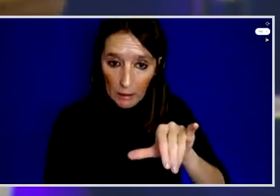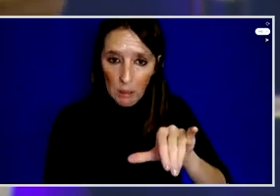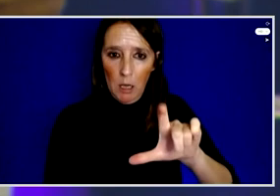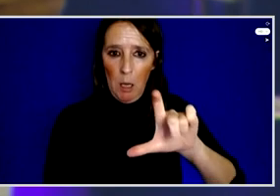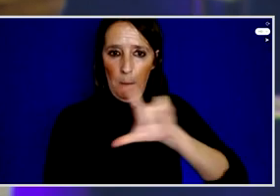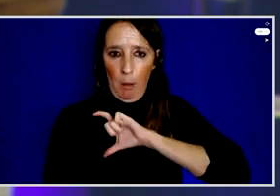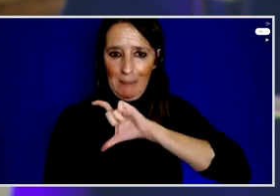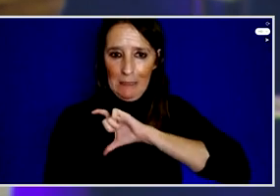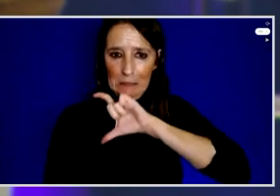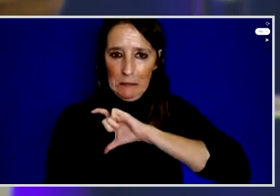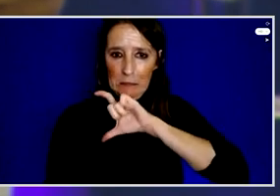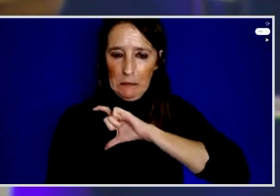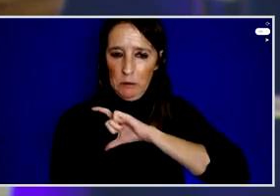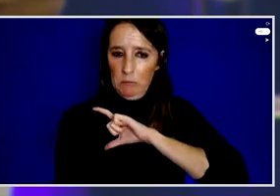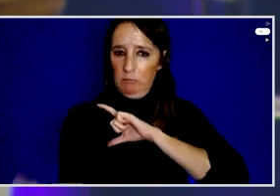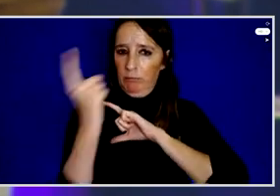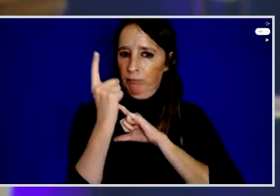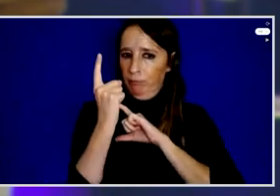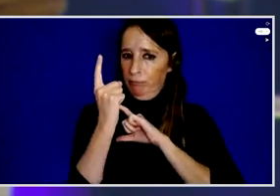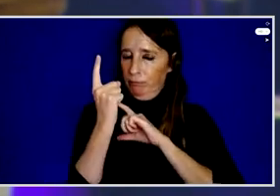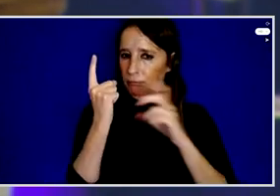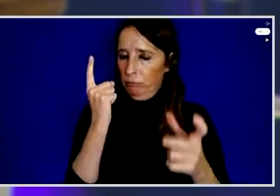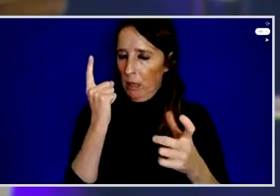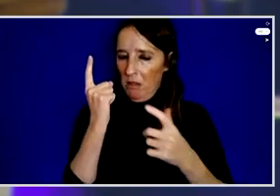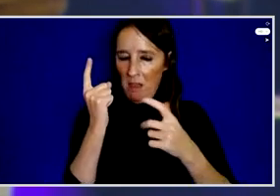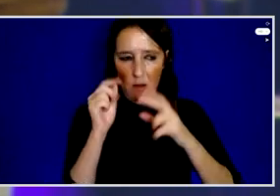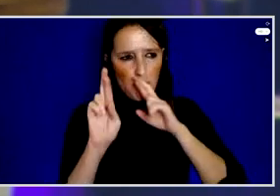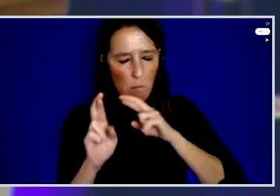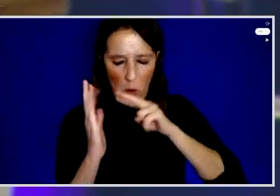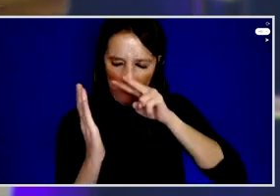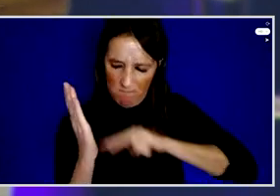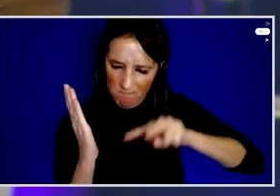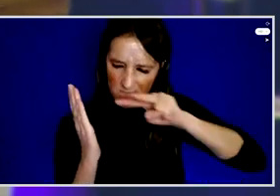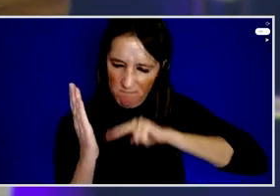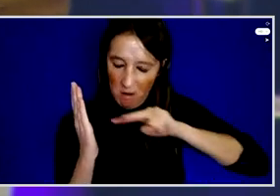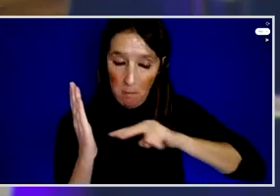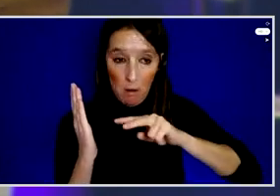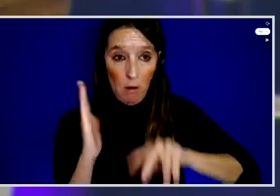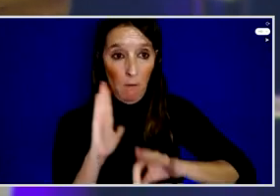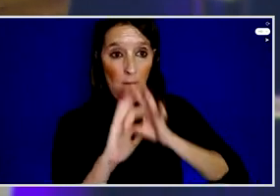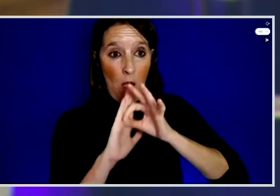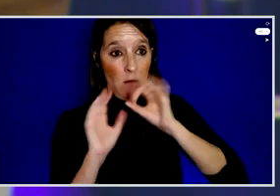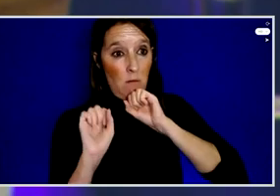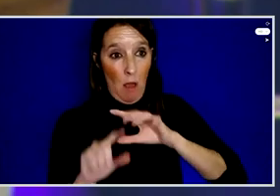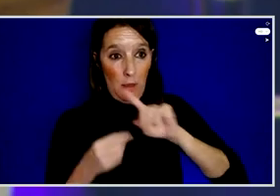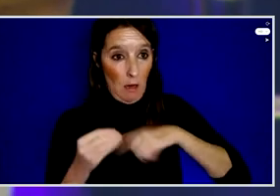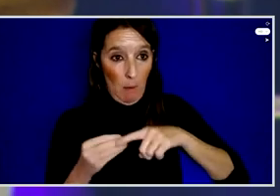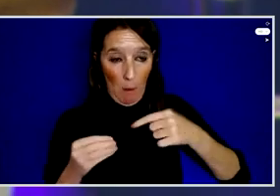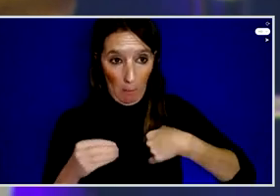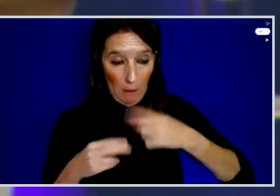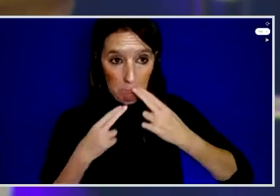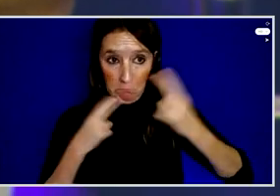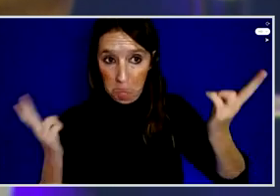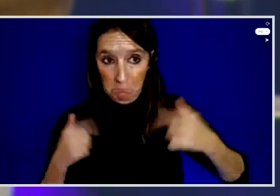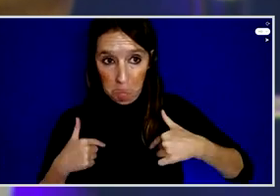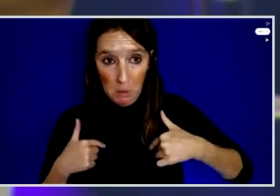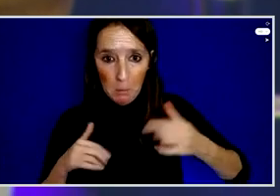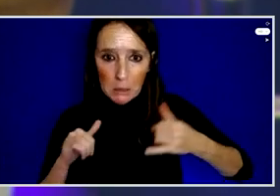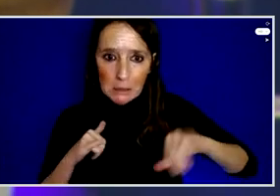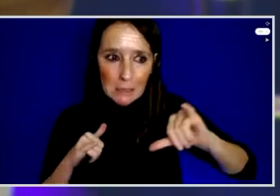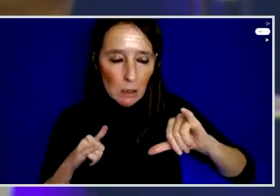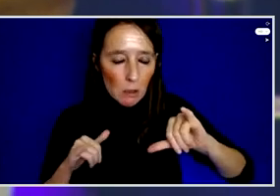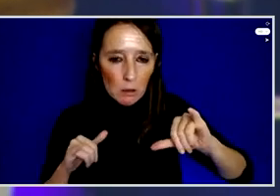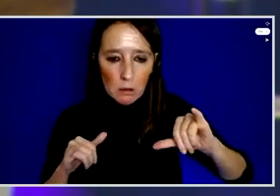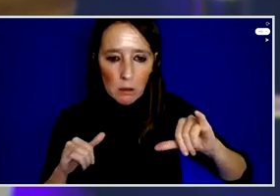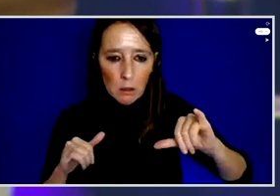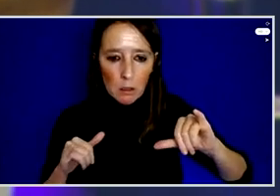They didn't find anything about me. But still, the judges didn't tell anything. I used to go every day